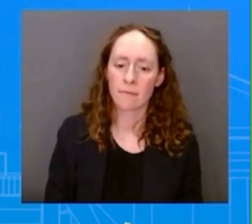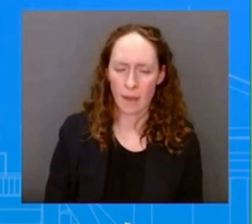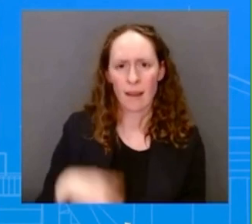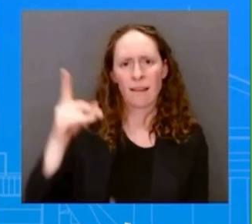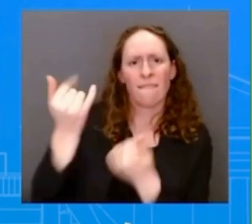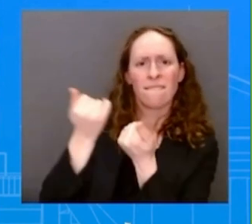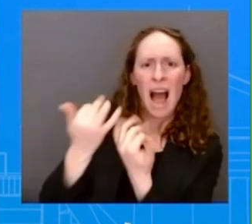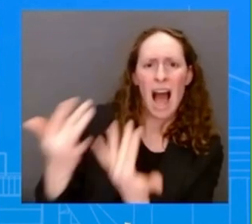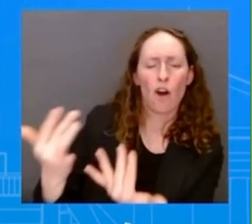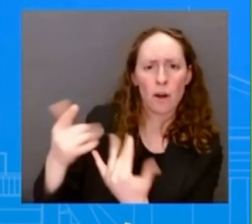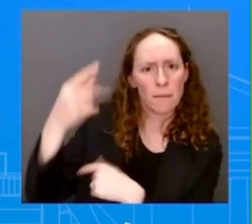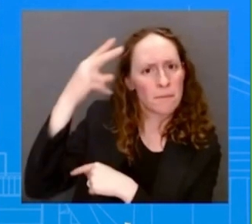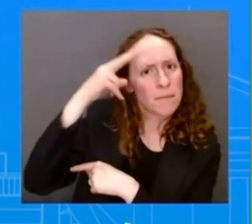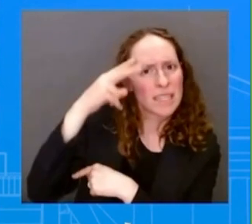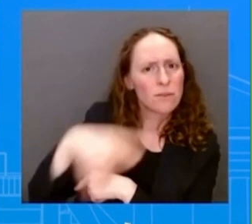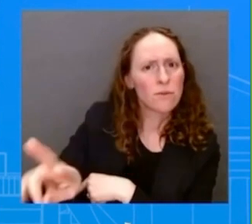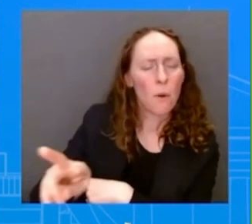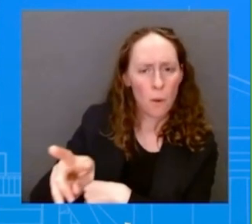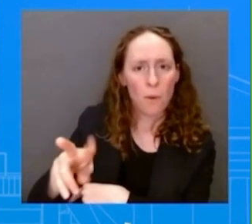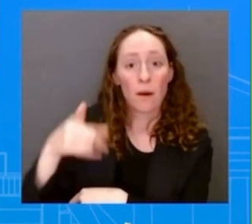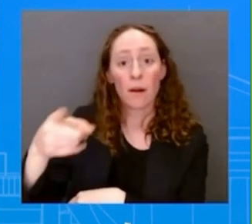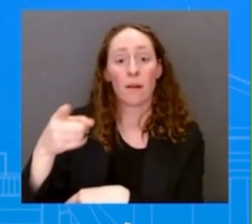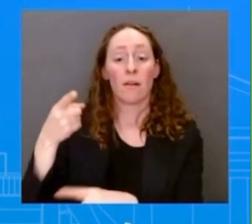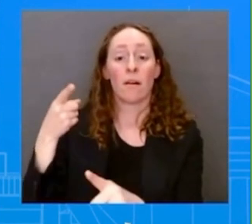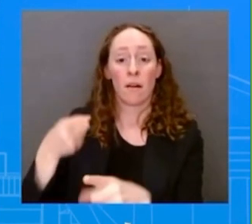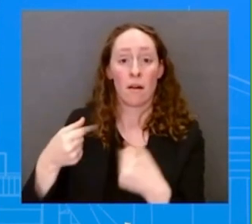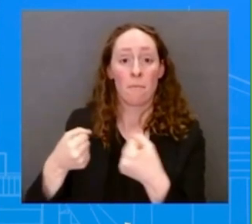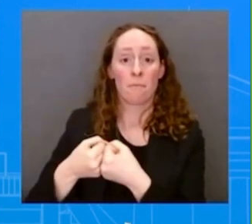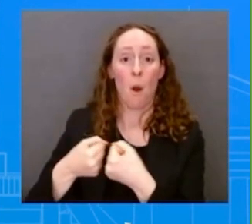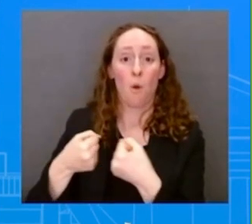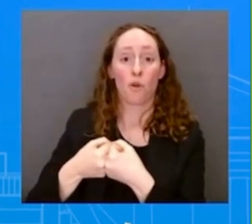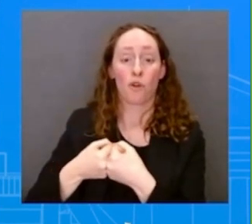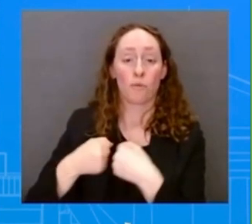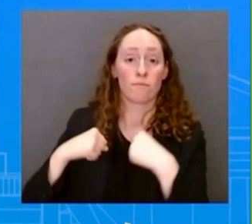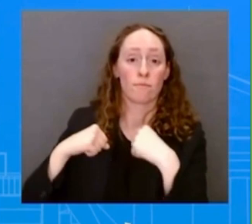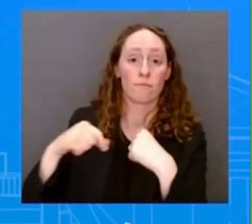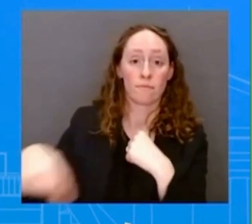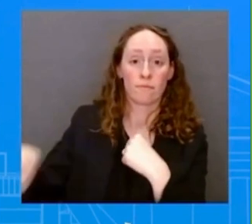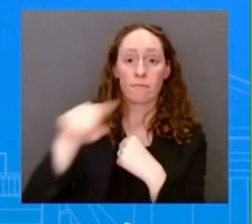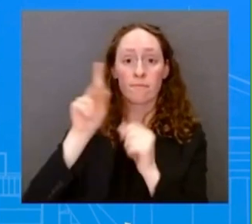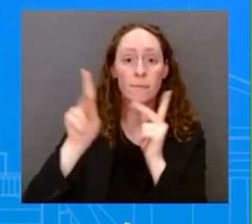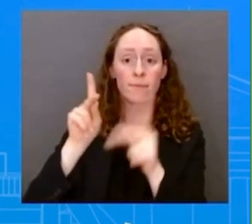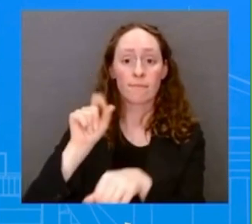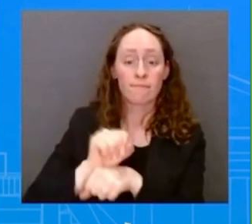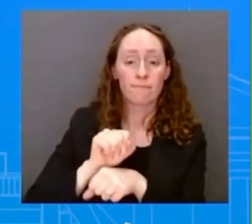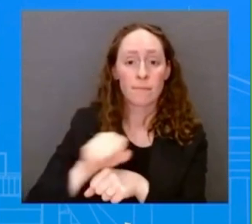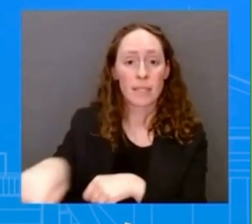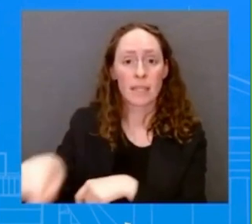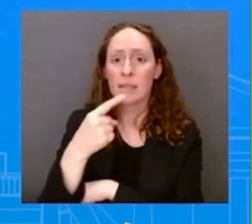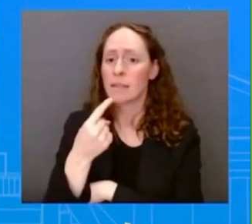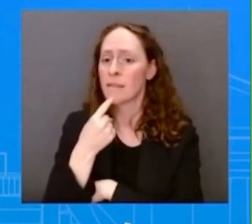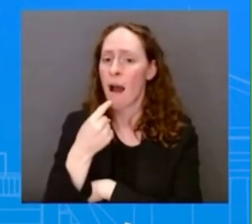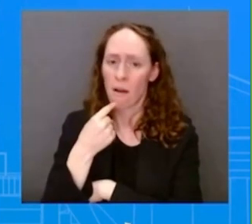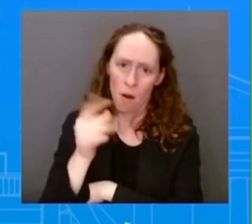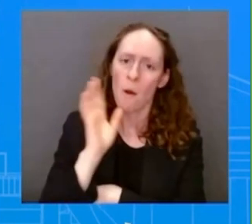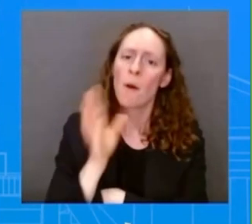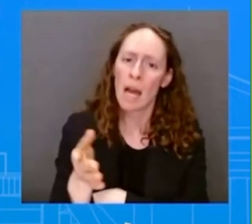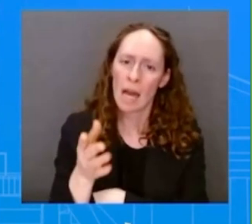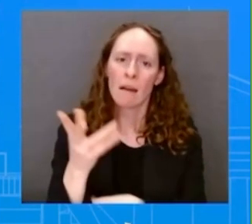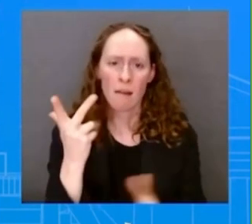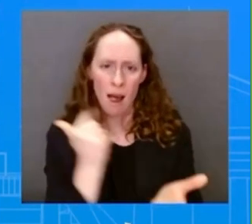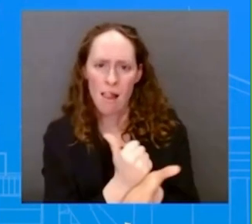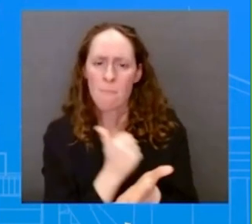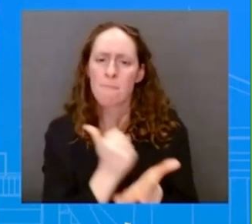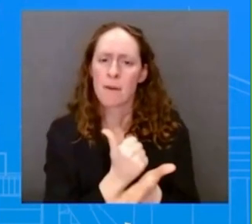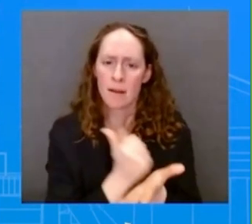to be granting parole, uh, to some of these fire victims so they can enter the U.S. illegally and receive emergency medical care. The that's right. Um,